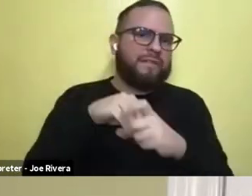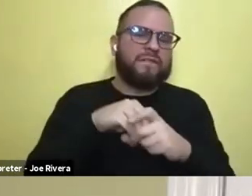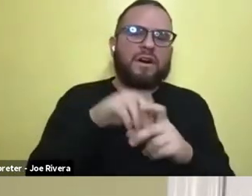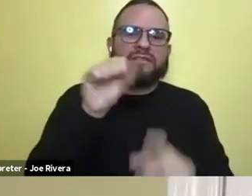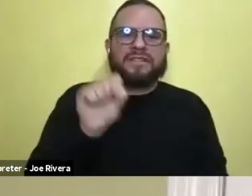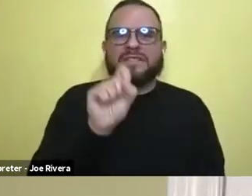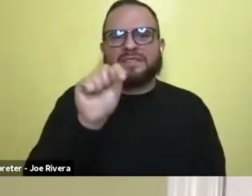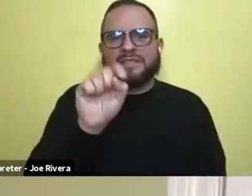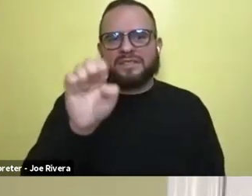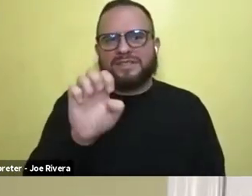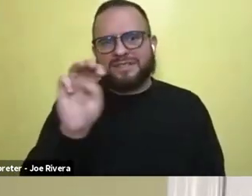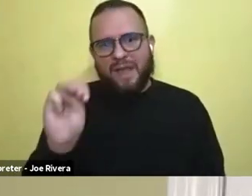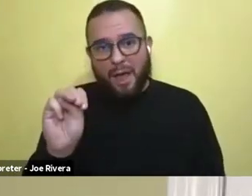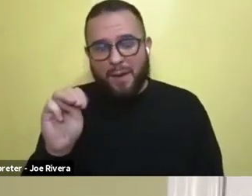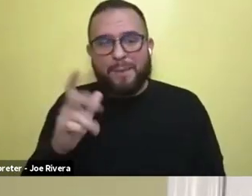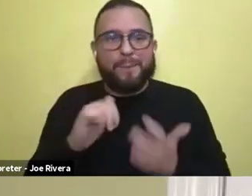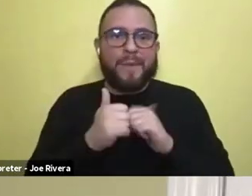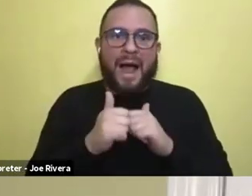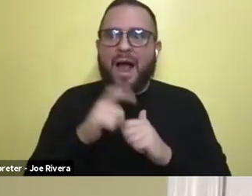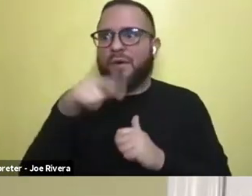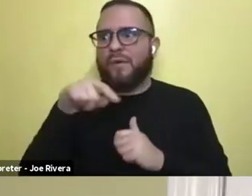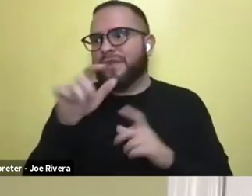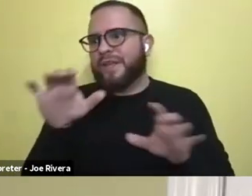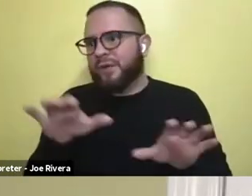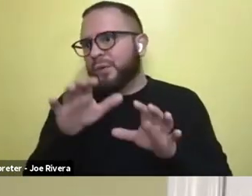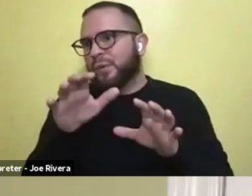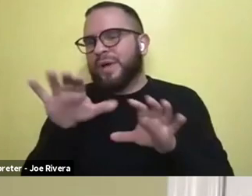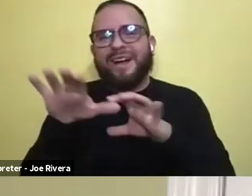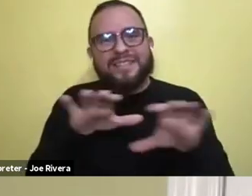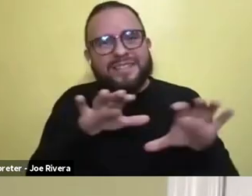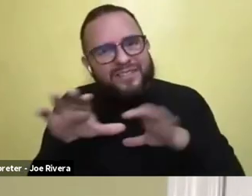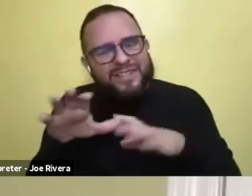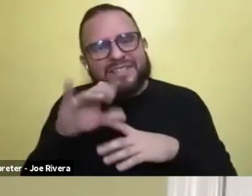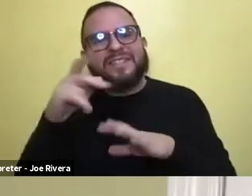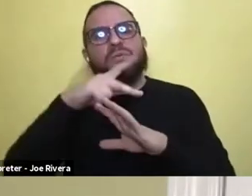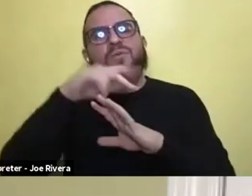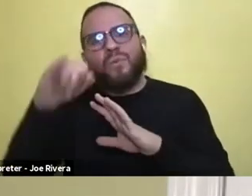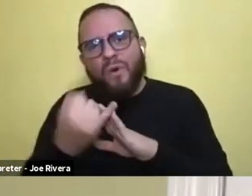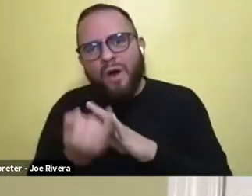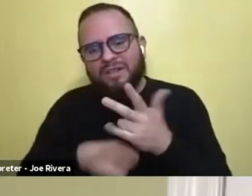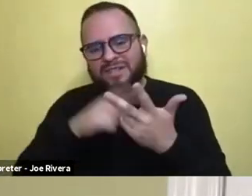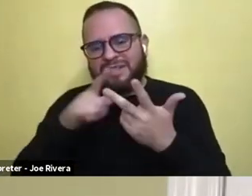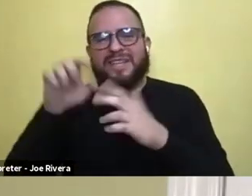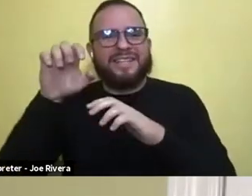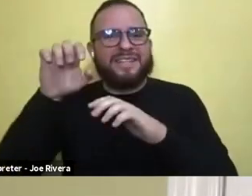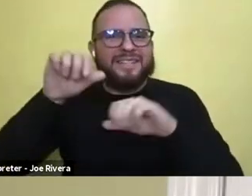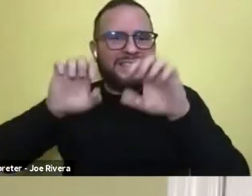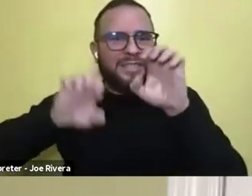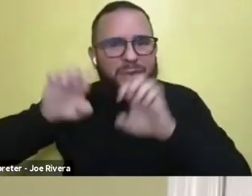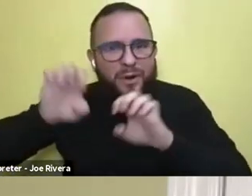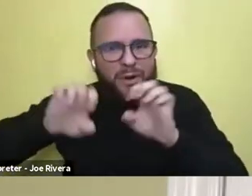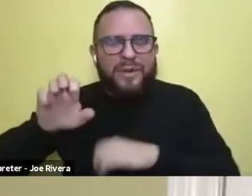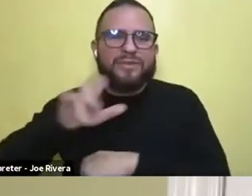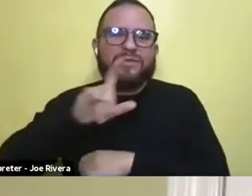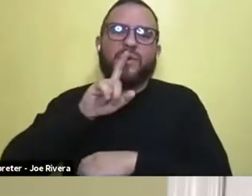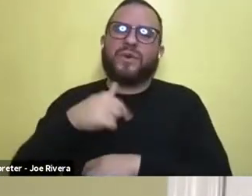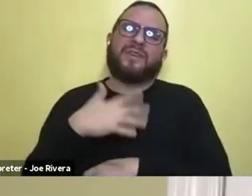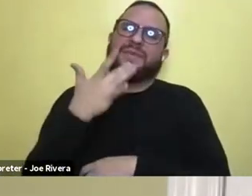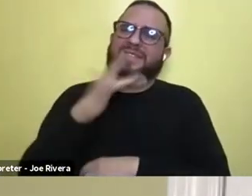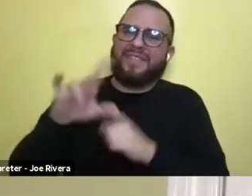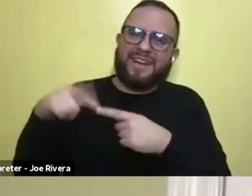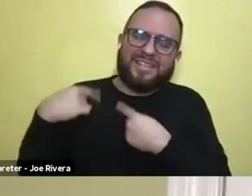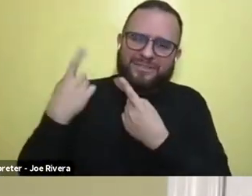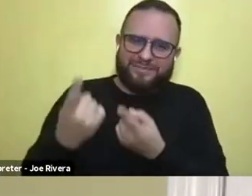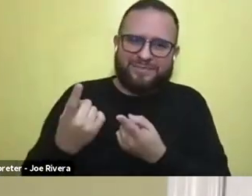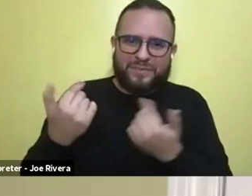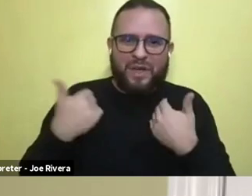doing STEM related activities and projects and experiments. And so I've been extremely lucky to have a platform to,